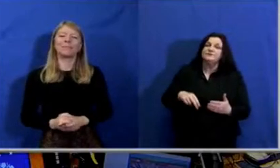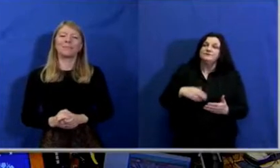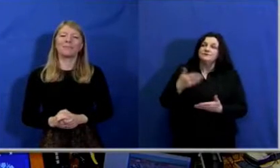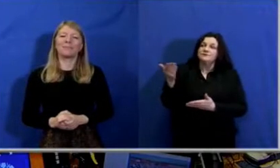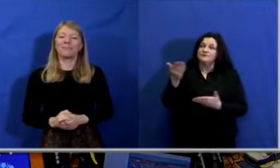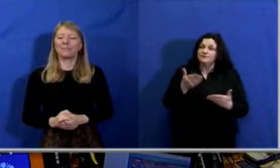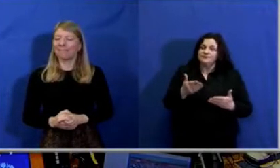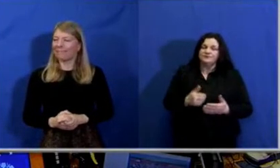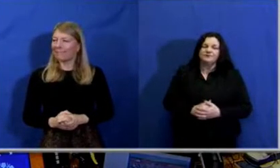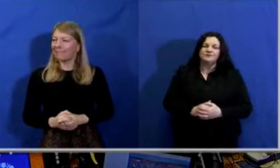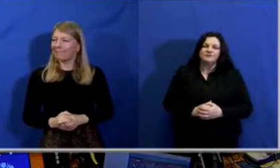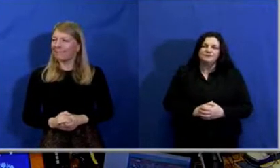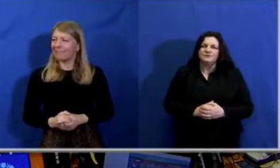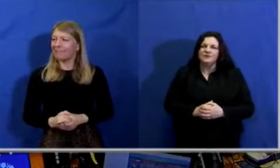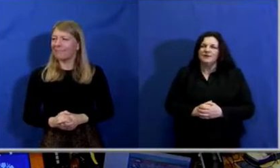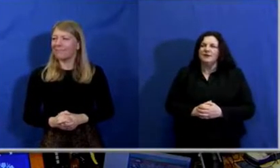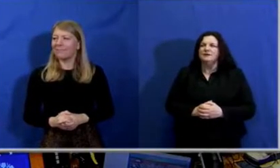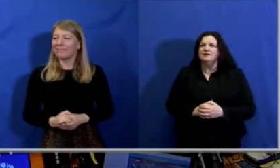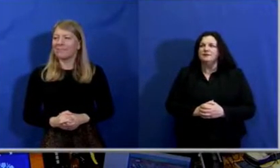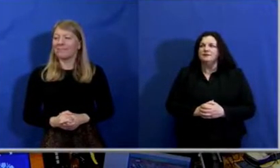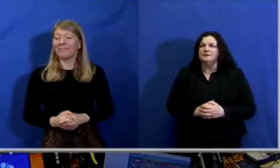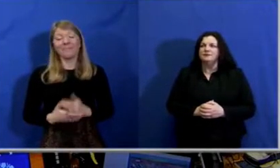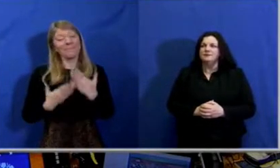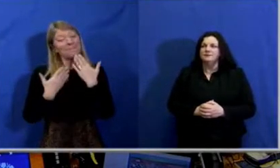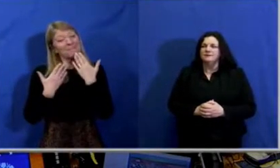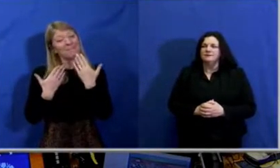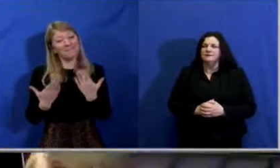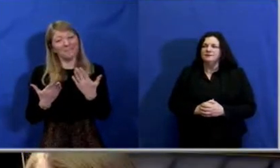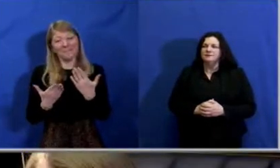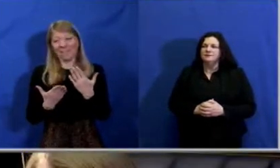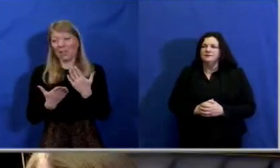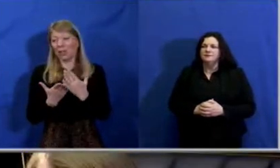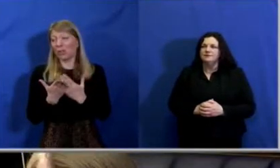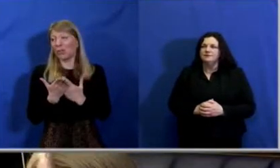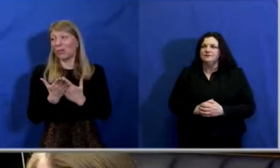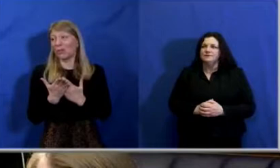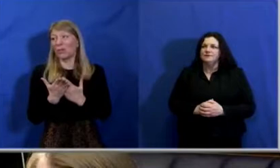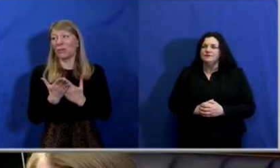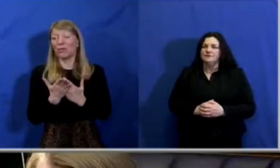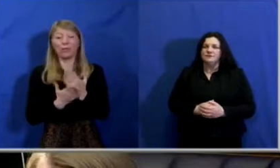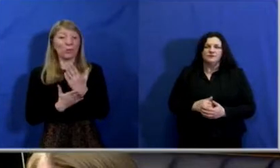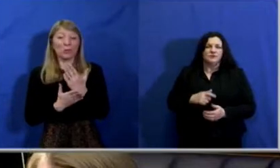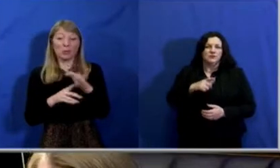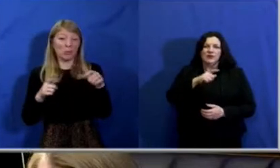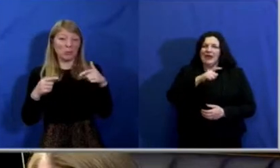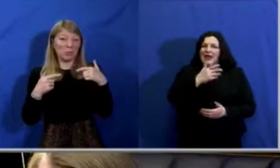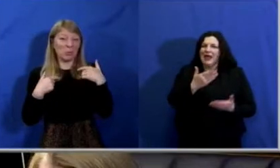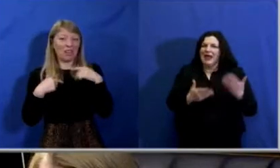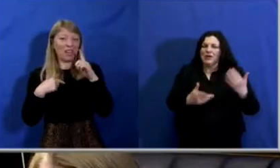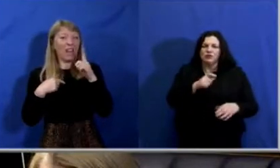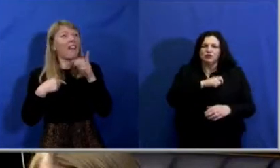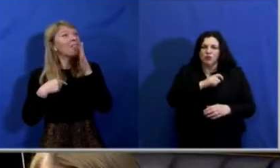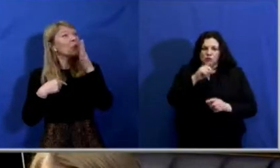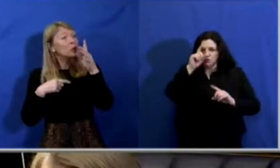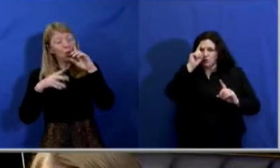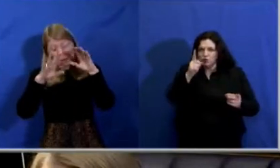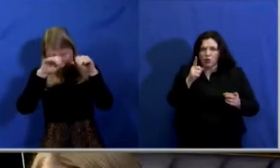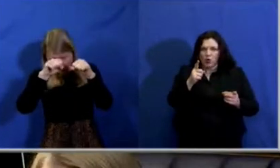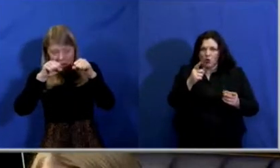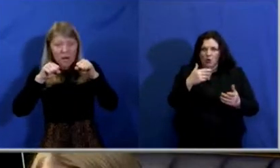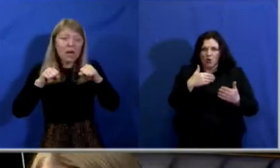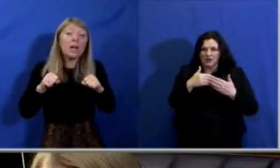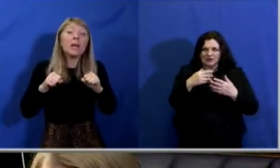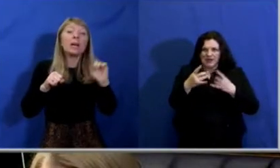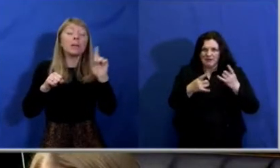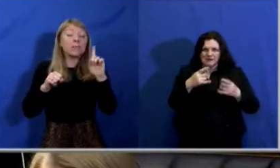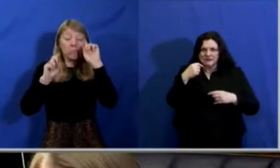Thank you, Mr. Speaker, and how true it is, we know not what is on the morrow. And little did any of us know when we